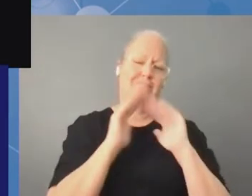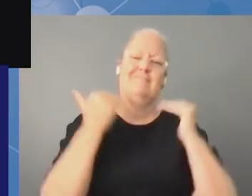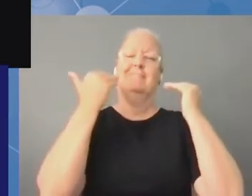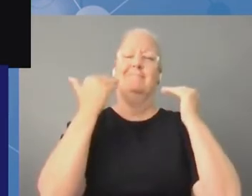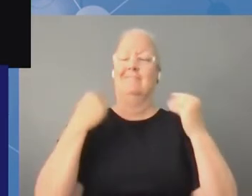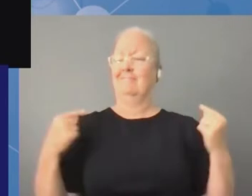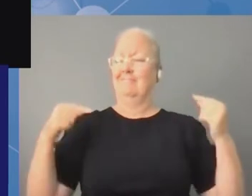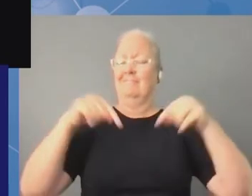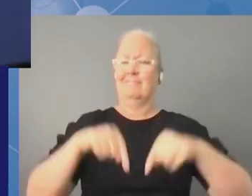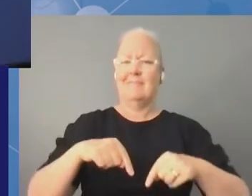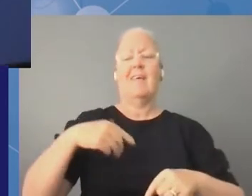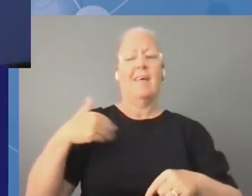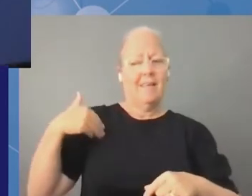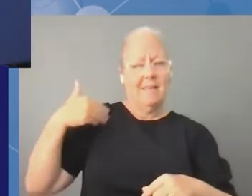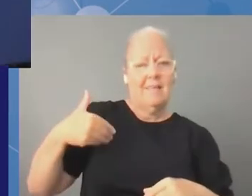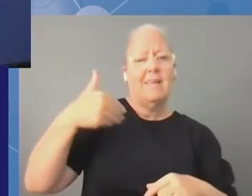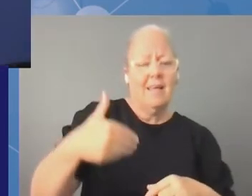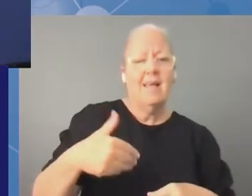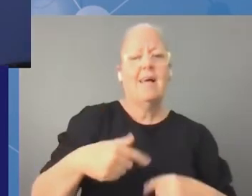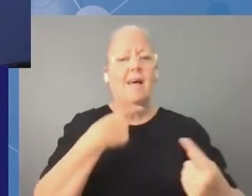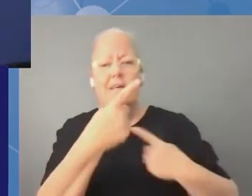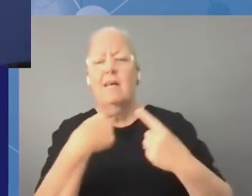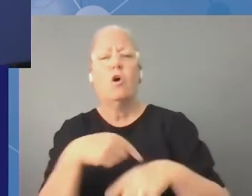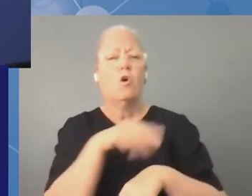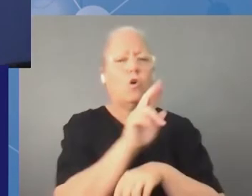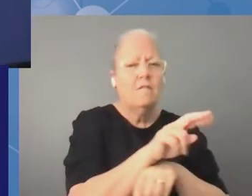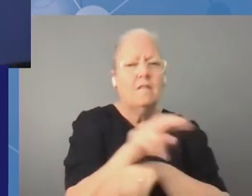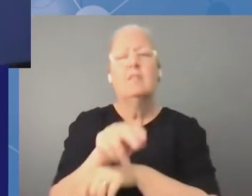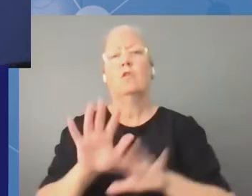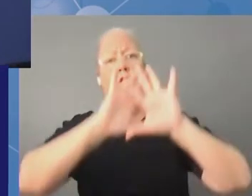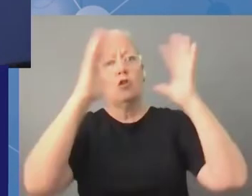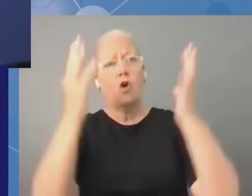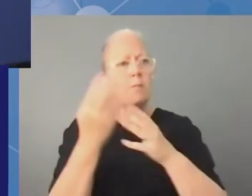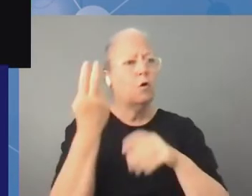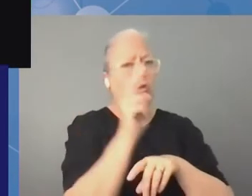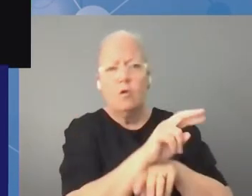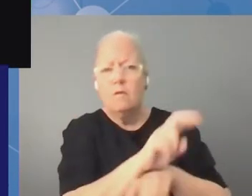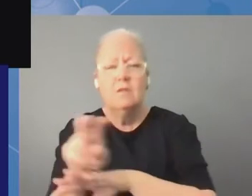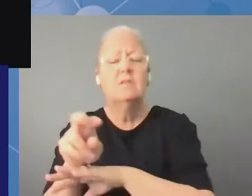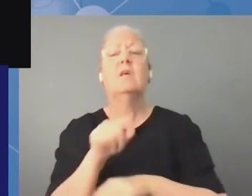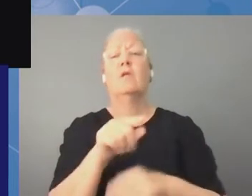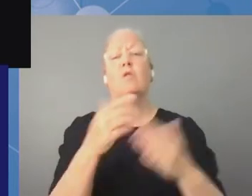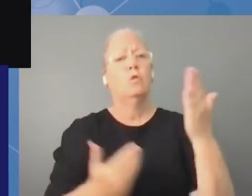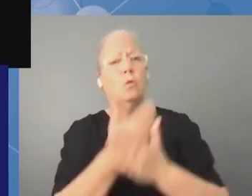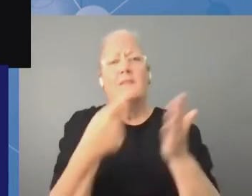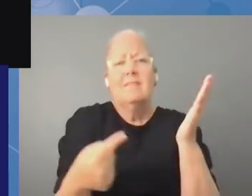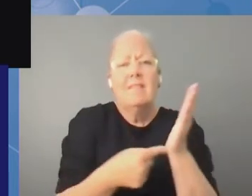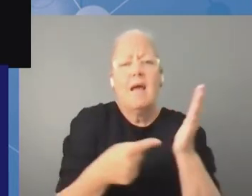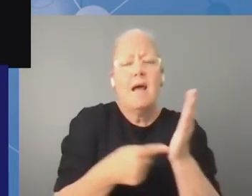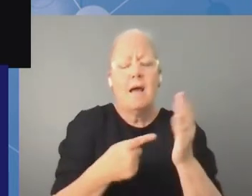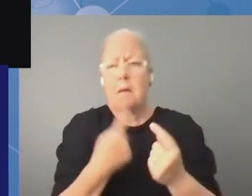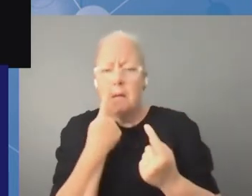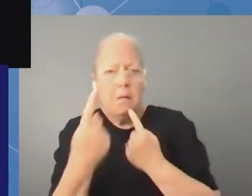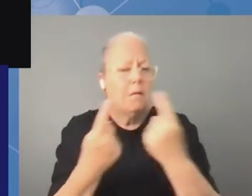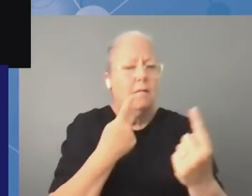questions on governance on global governance of these new technologies that already shape our everyday